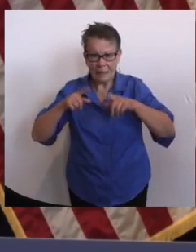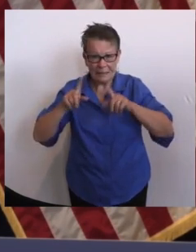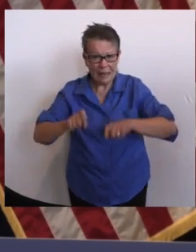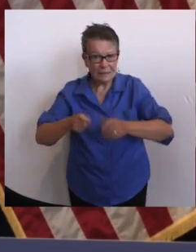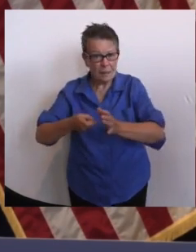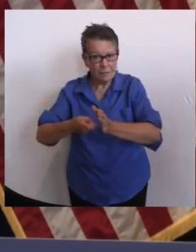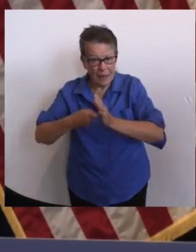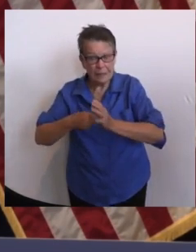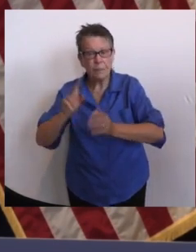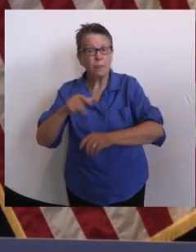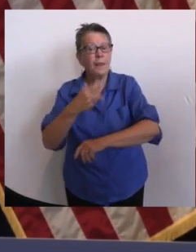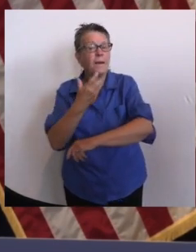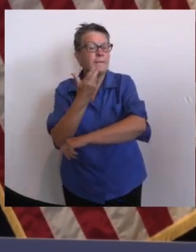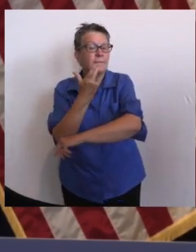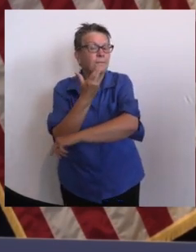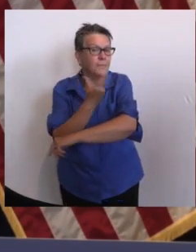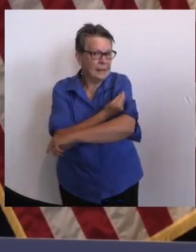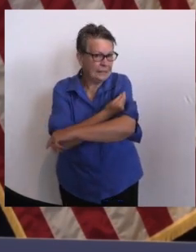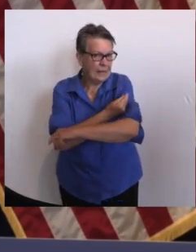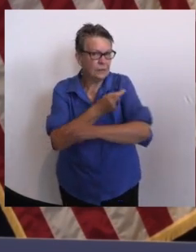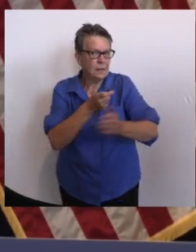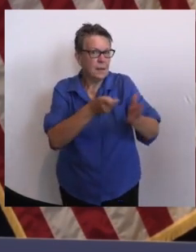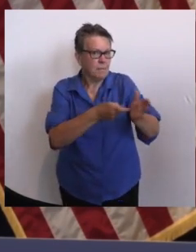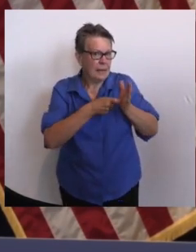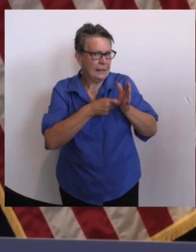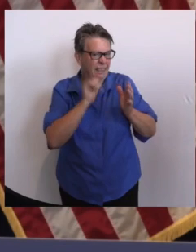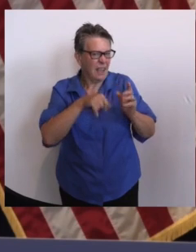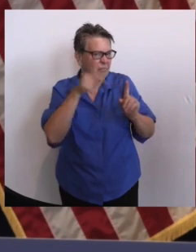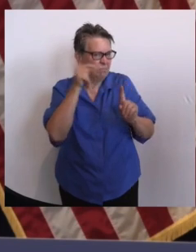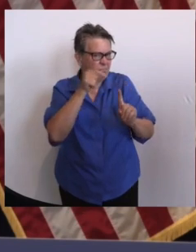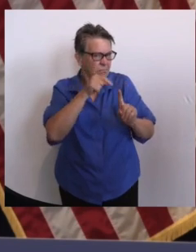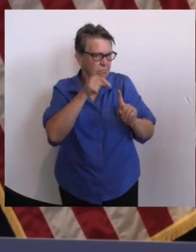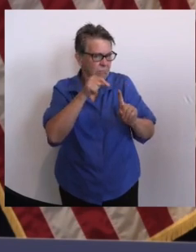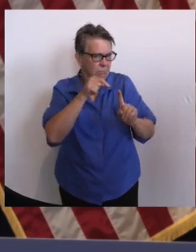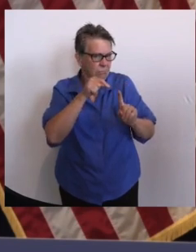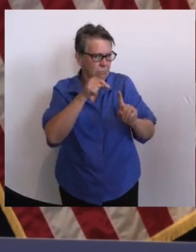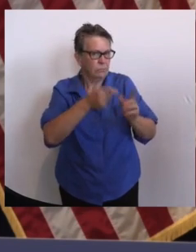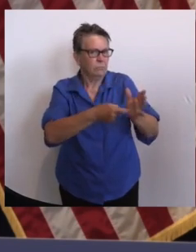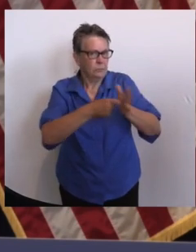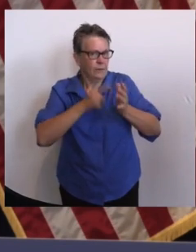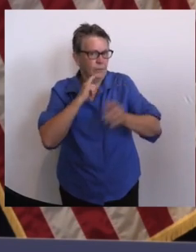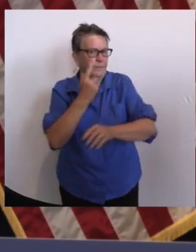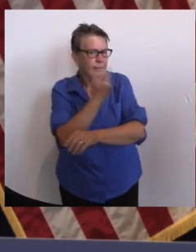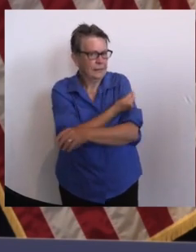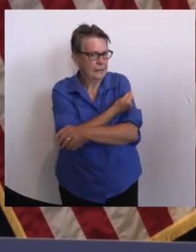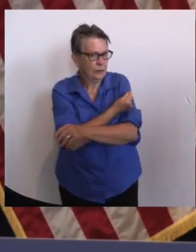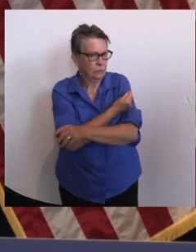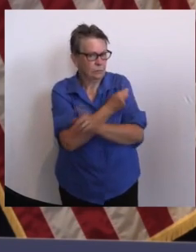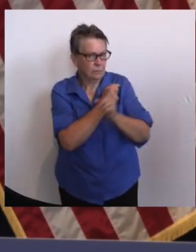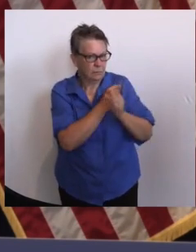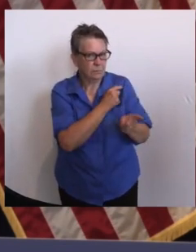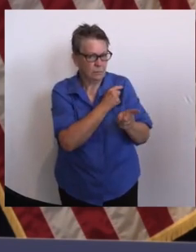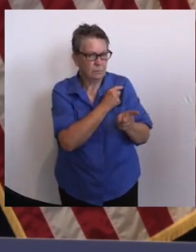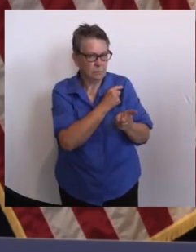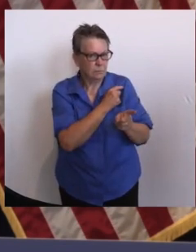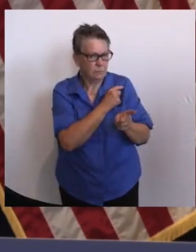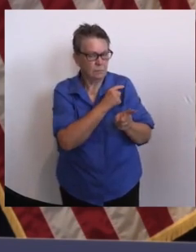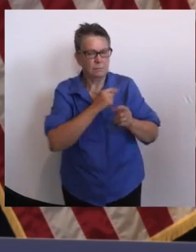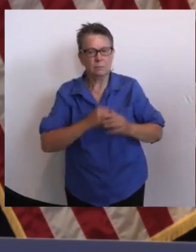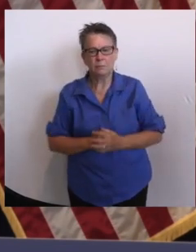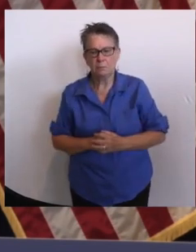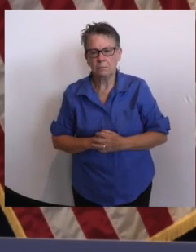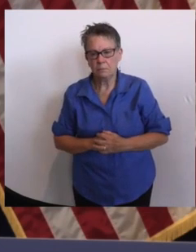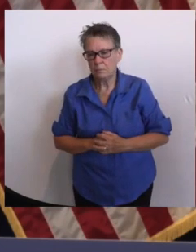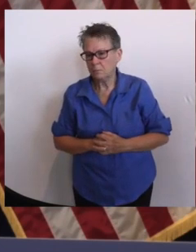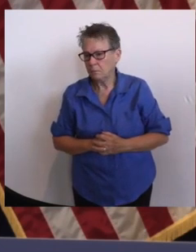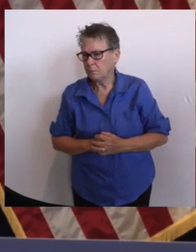people. It's not the easiest alternative. People will have to find